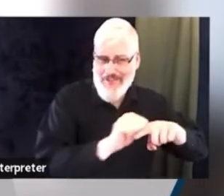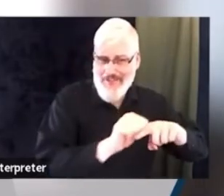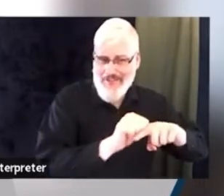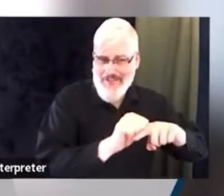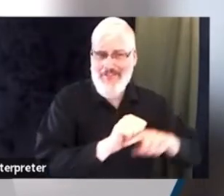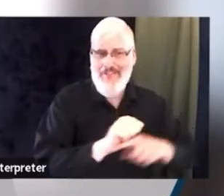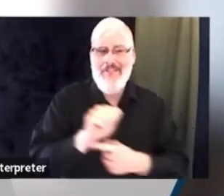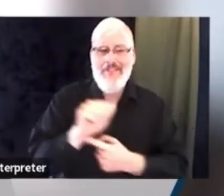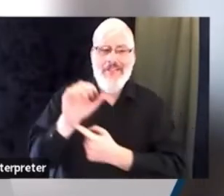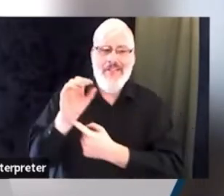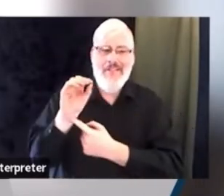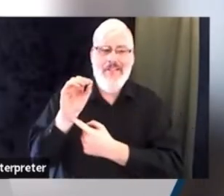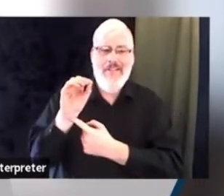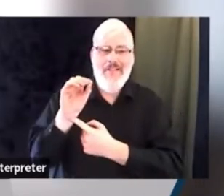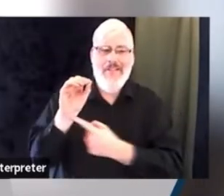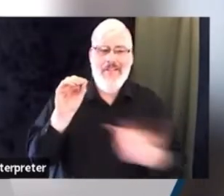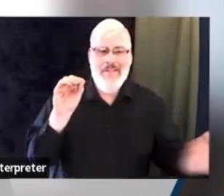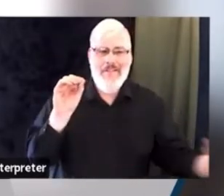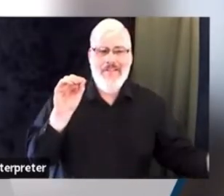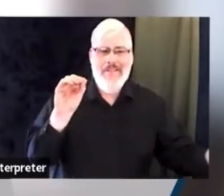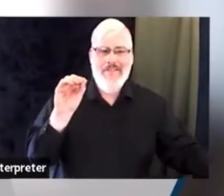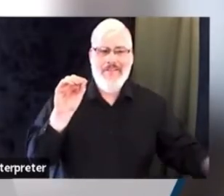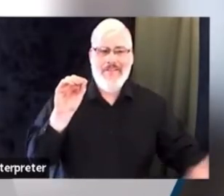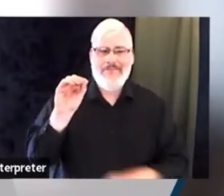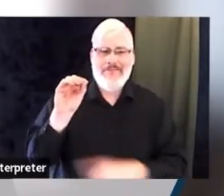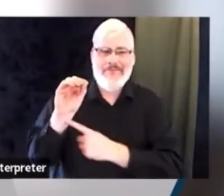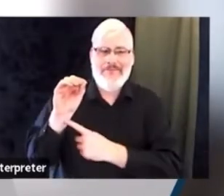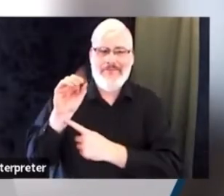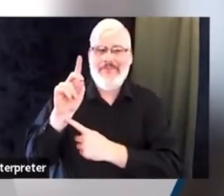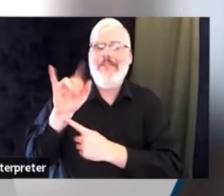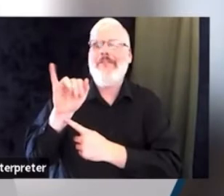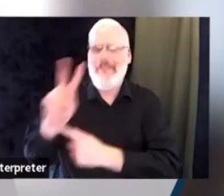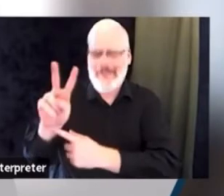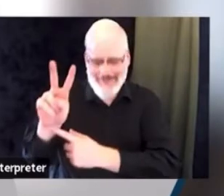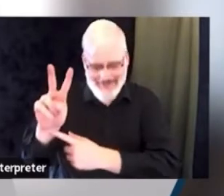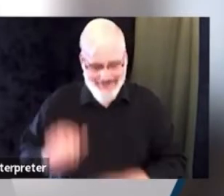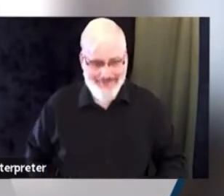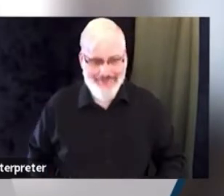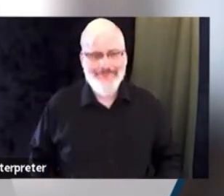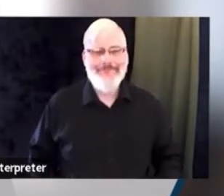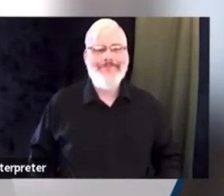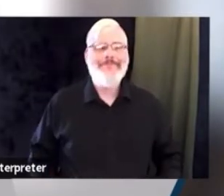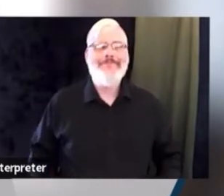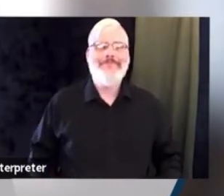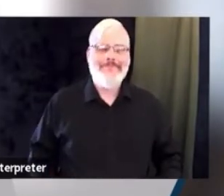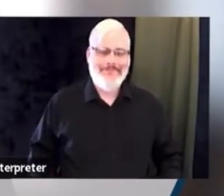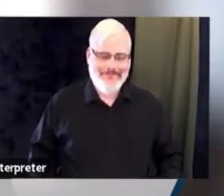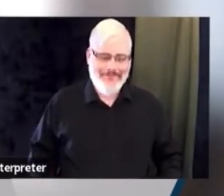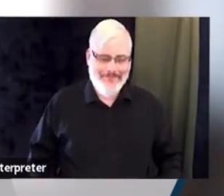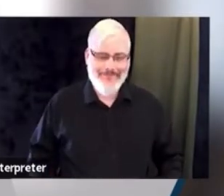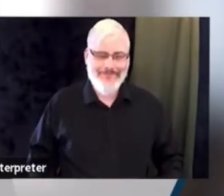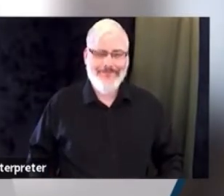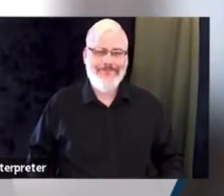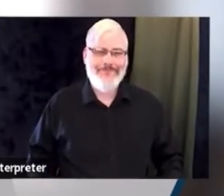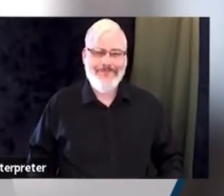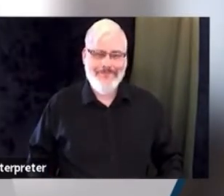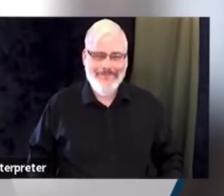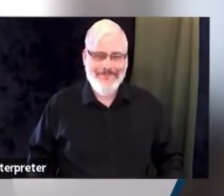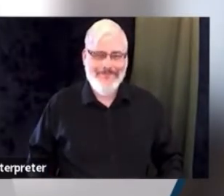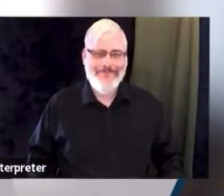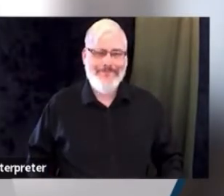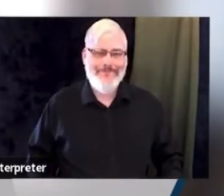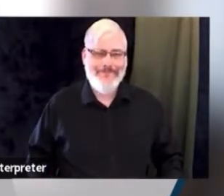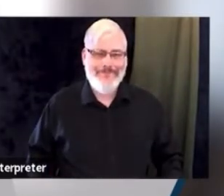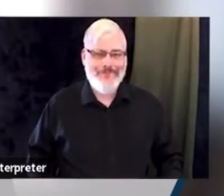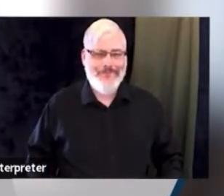overseeing EMS training and logistics. Throughout my time, I've also spent a lot of time in